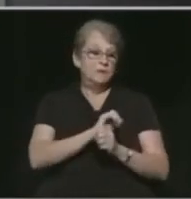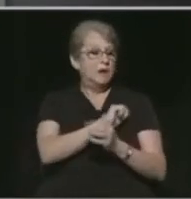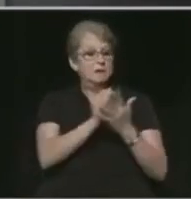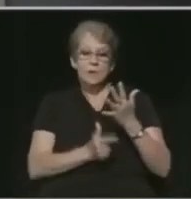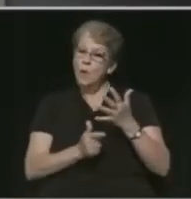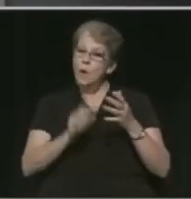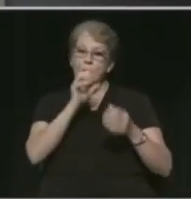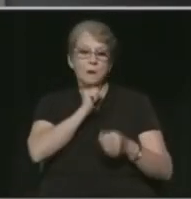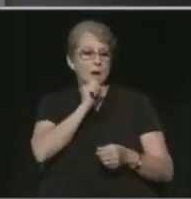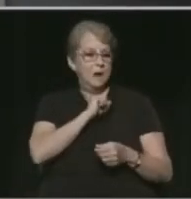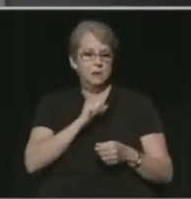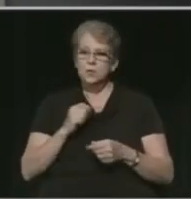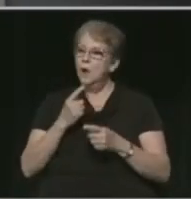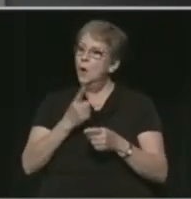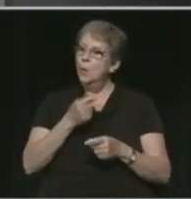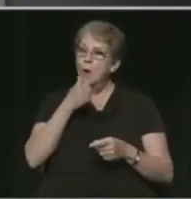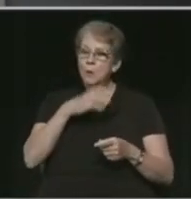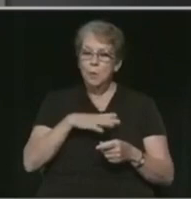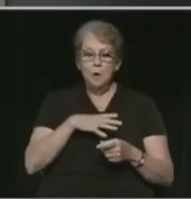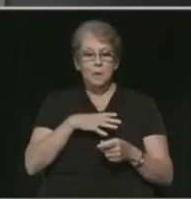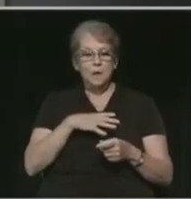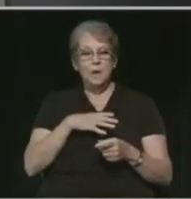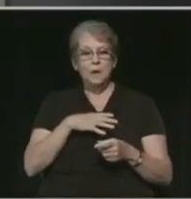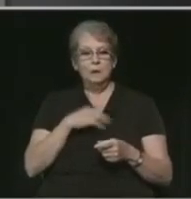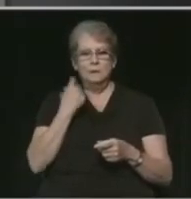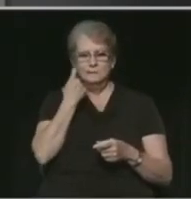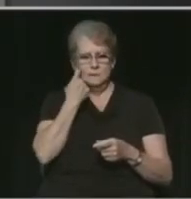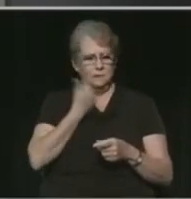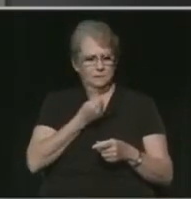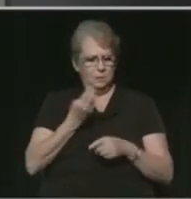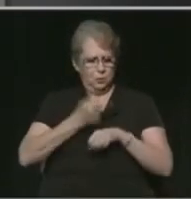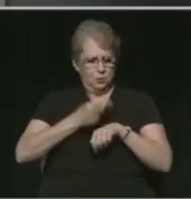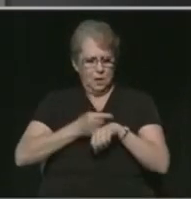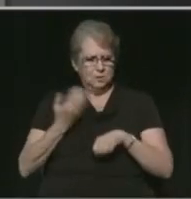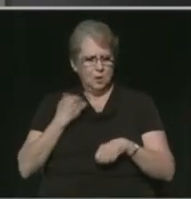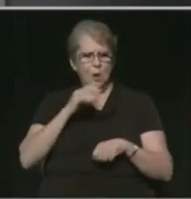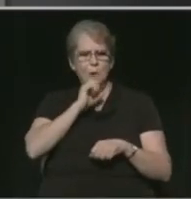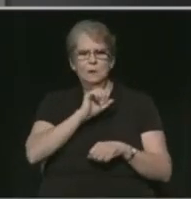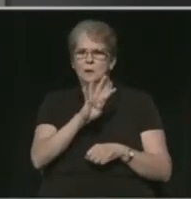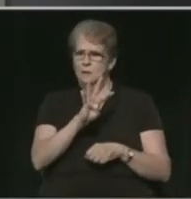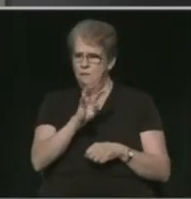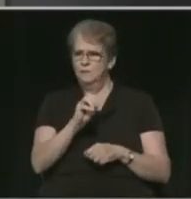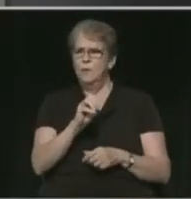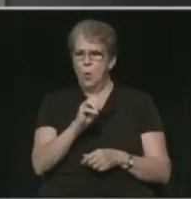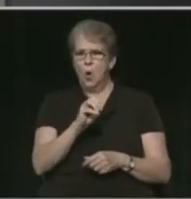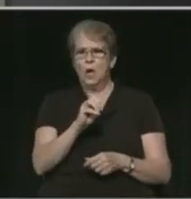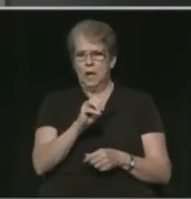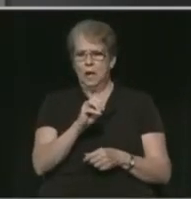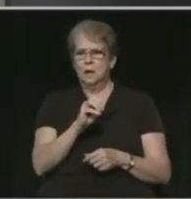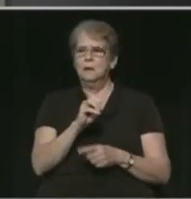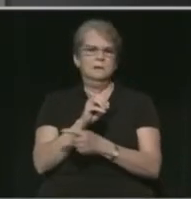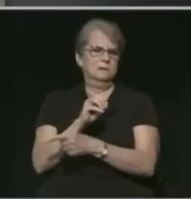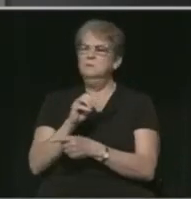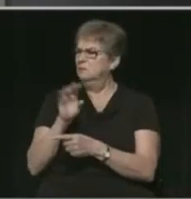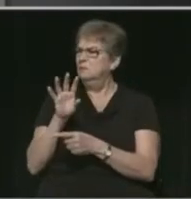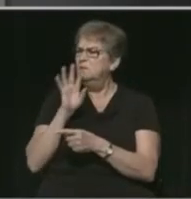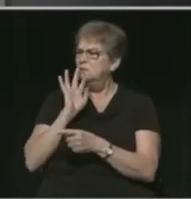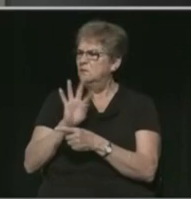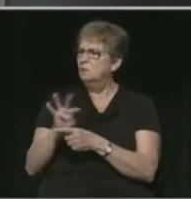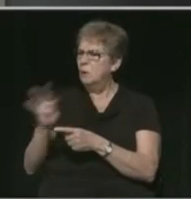Remember the lady that passed away a few days ago. She was 40, I think, 40 years old, 44. 44. And